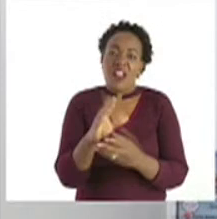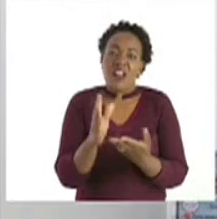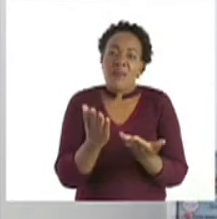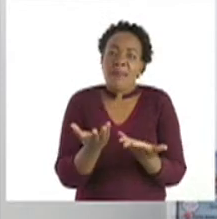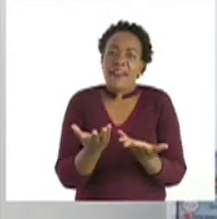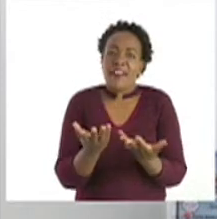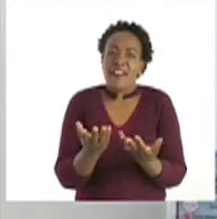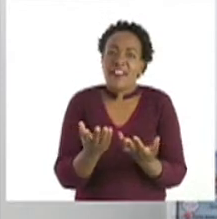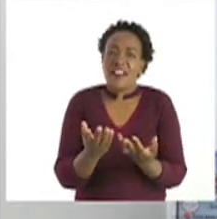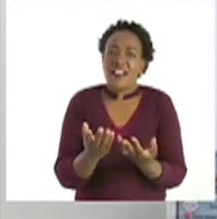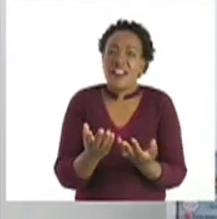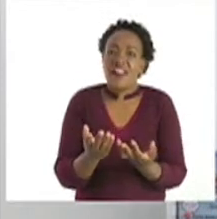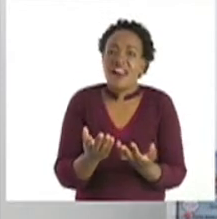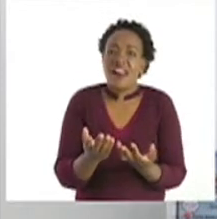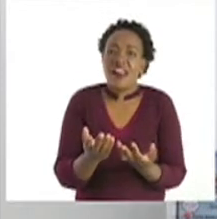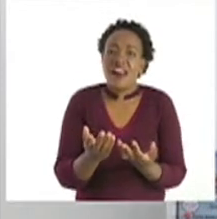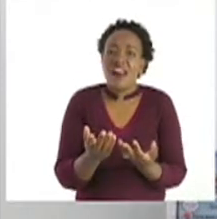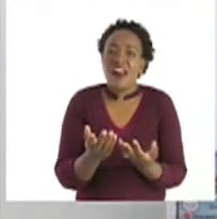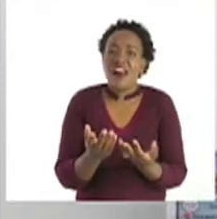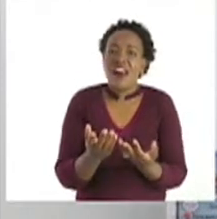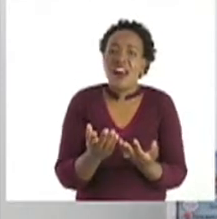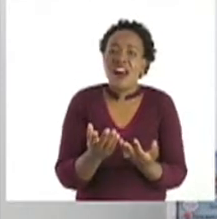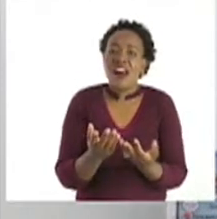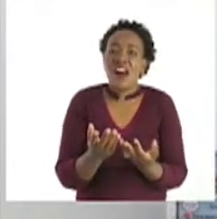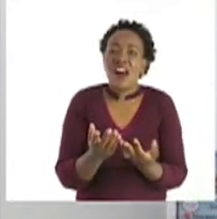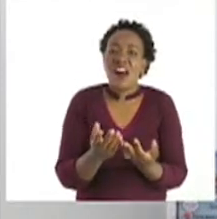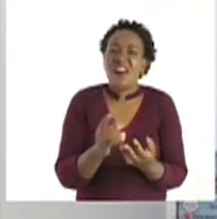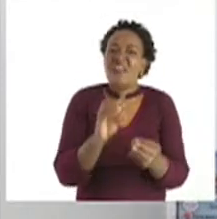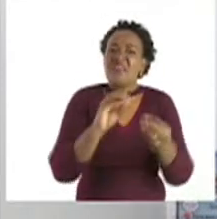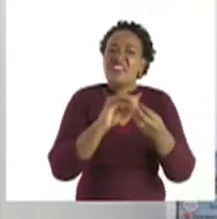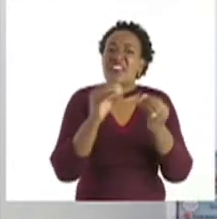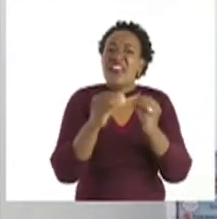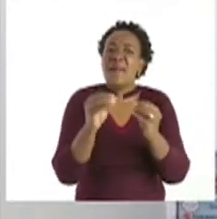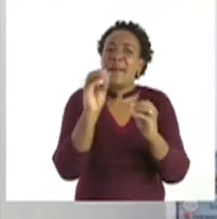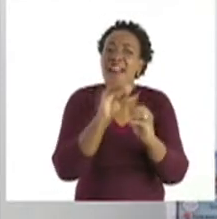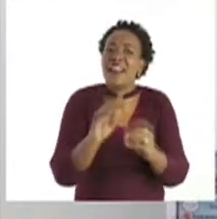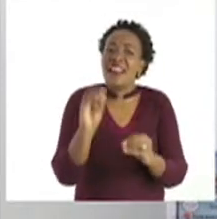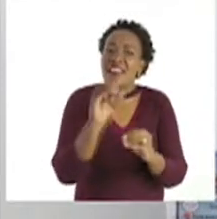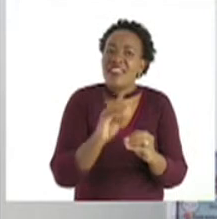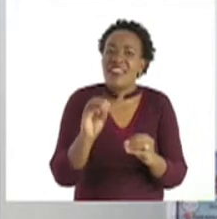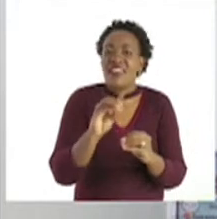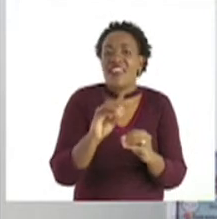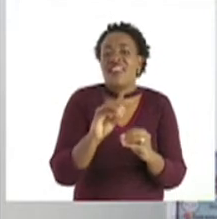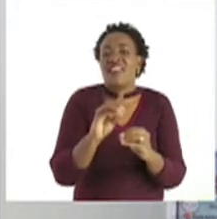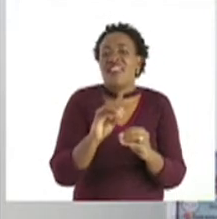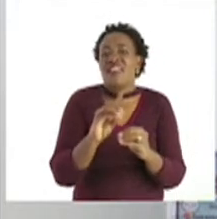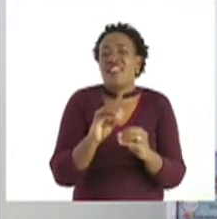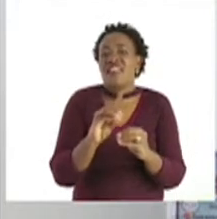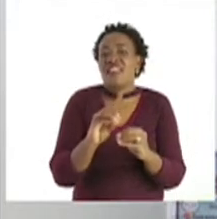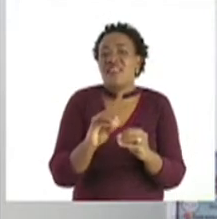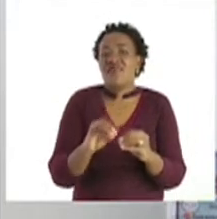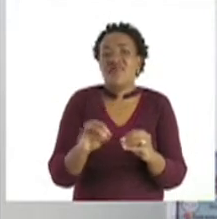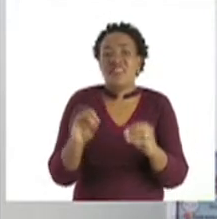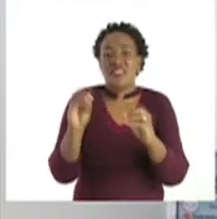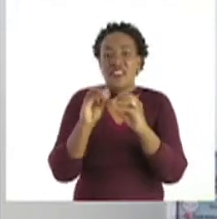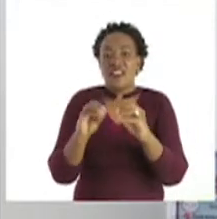because the number is 0, it means there is nothing.